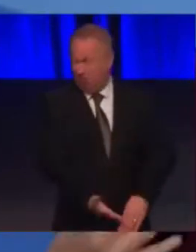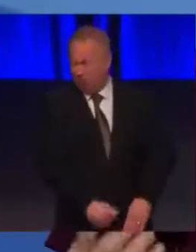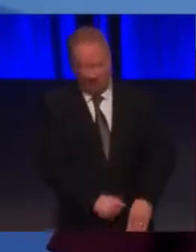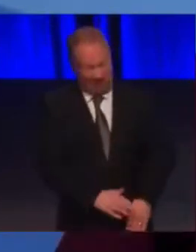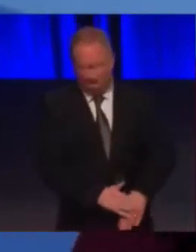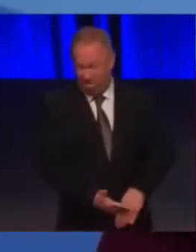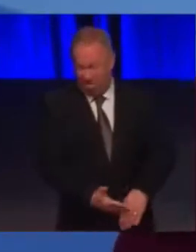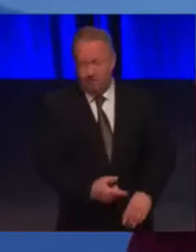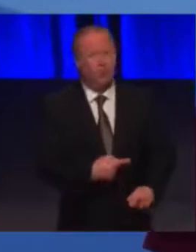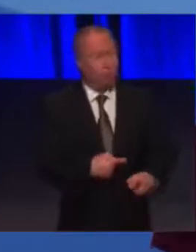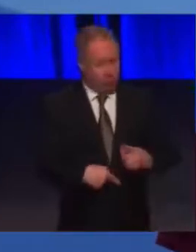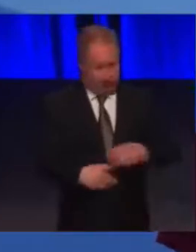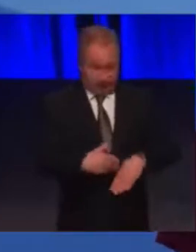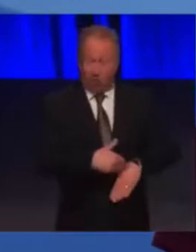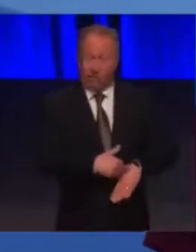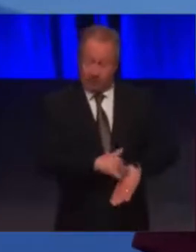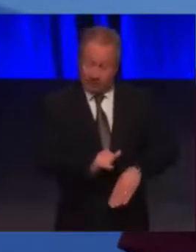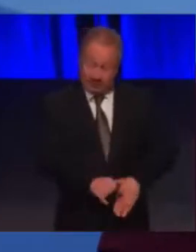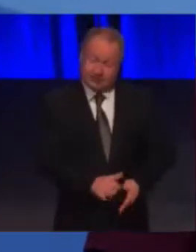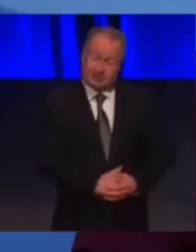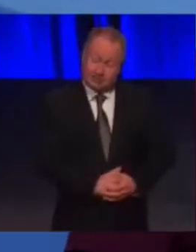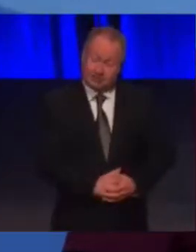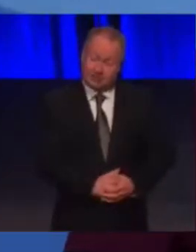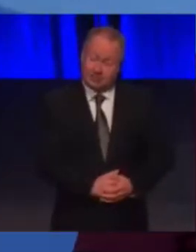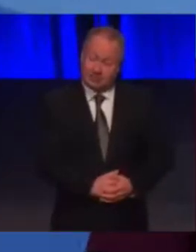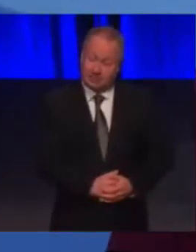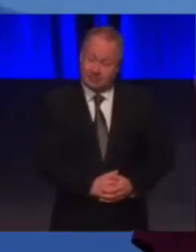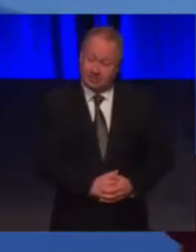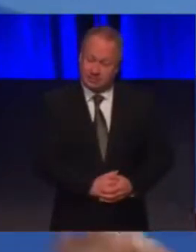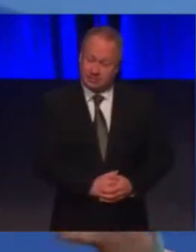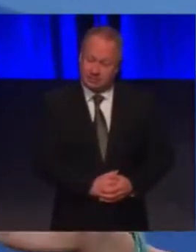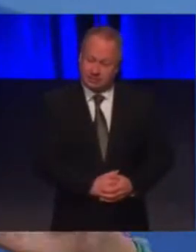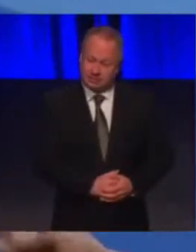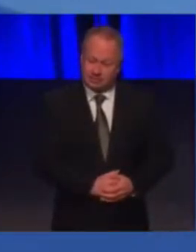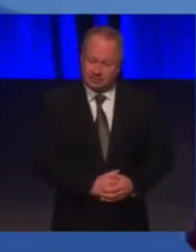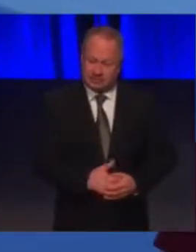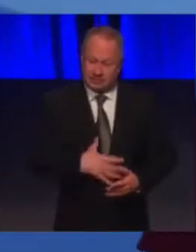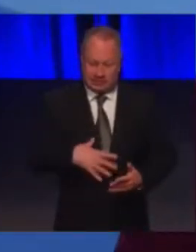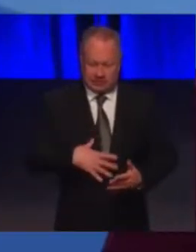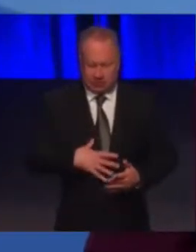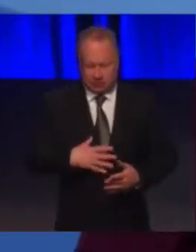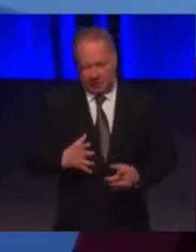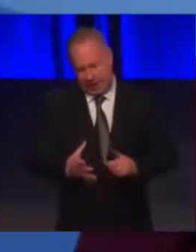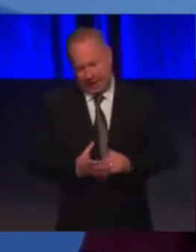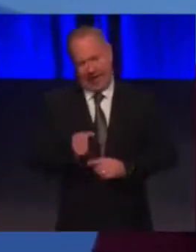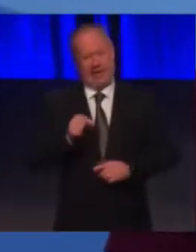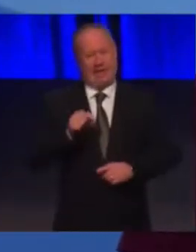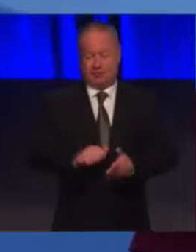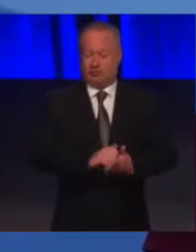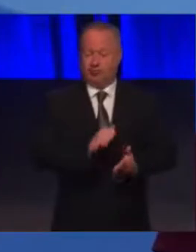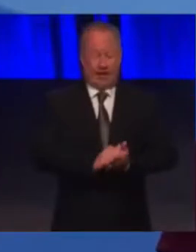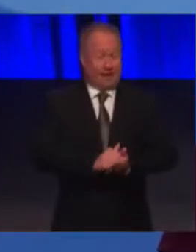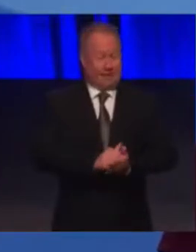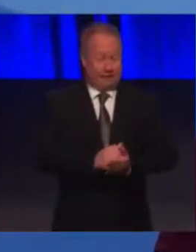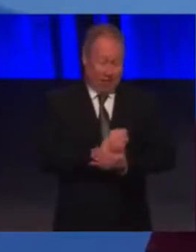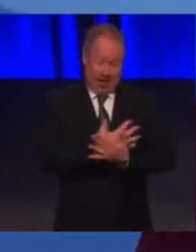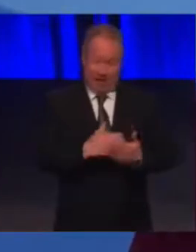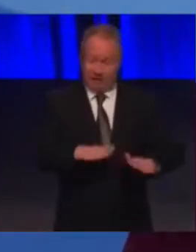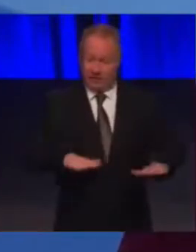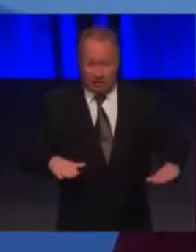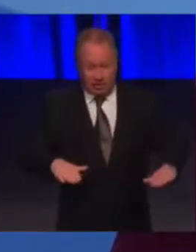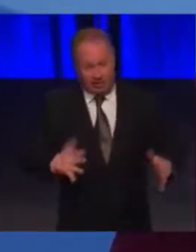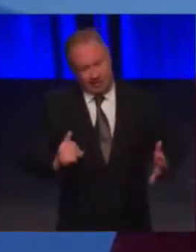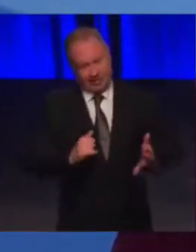but we are. It runs counter to the concept of getting it right for every child and the scenario indicators of well-being.